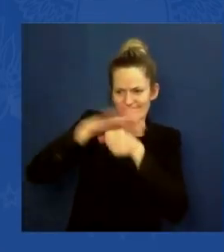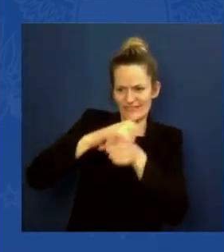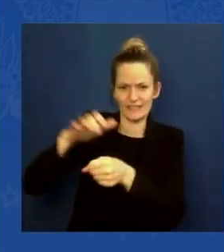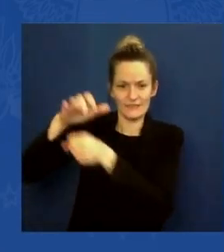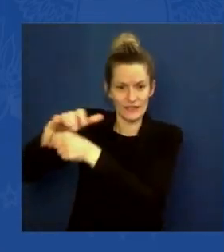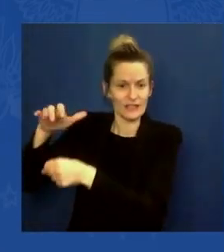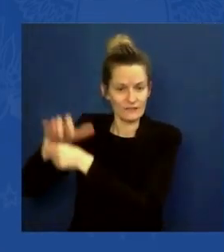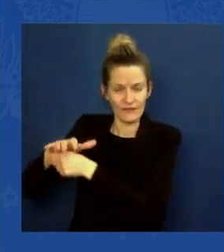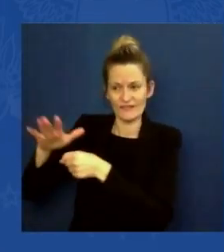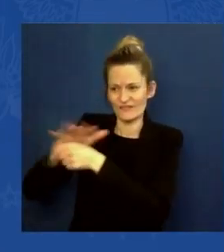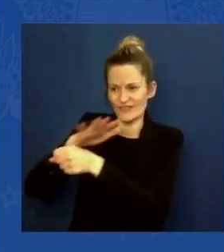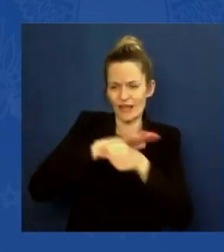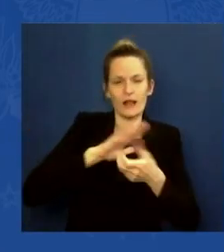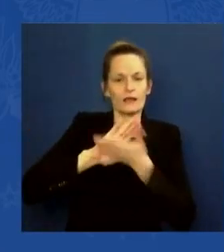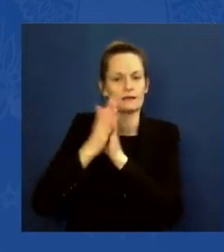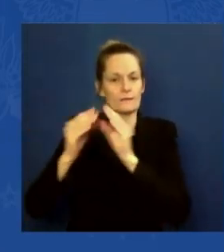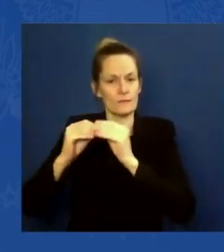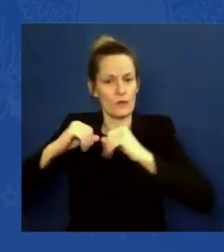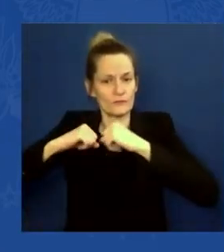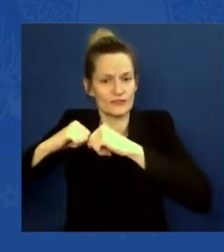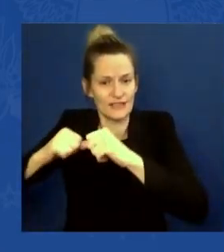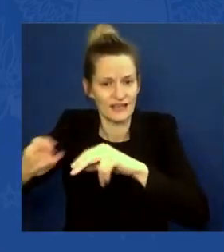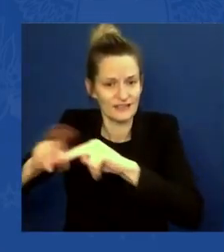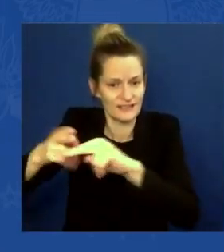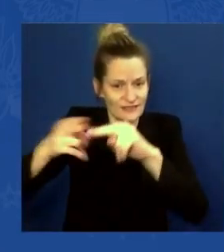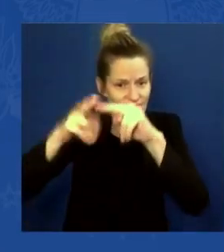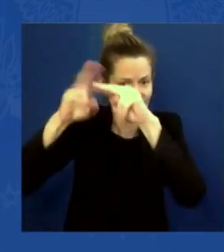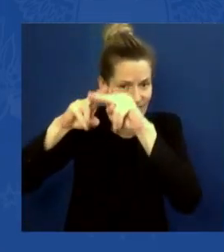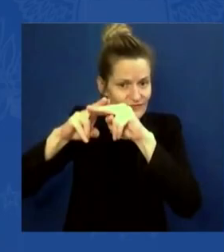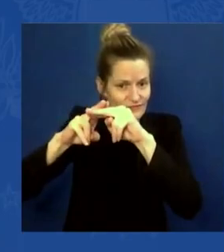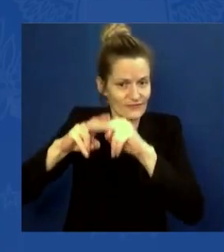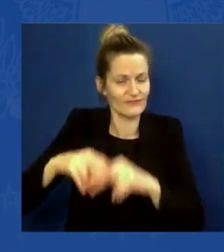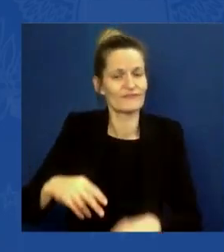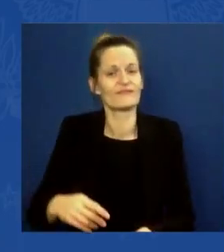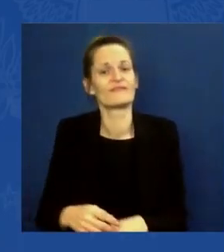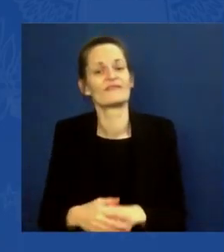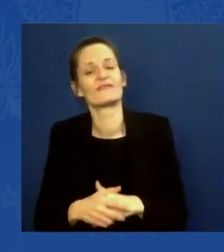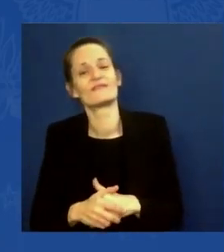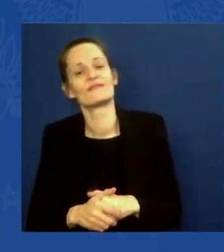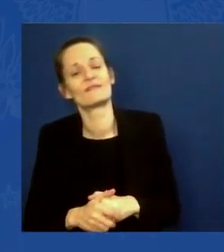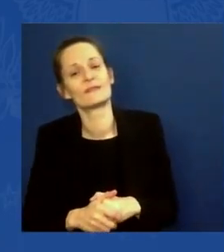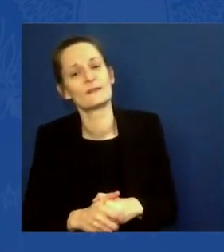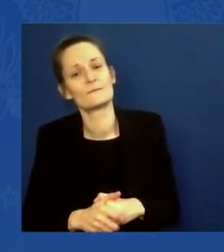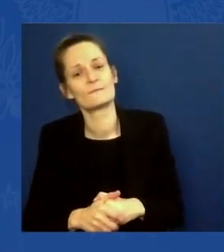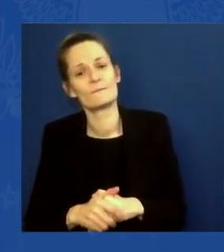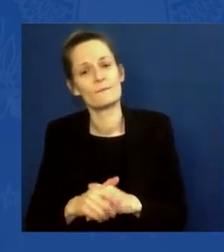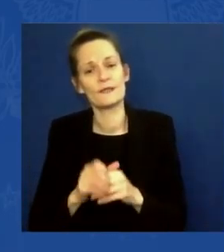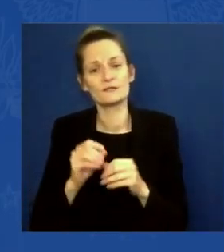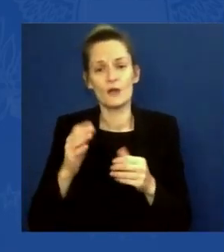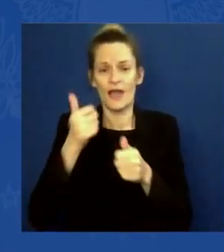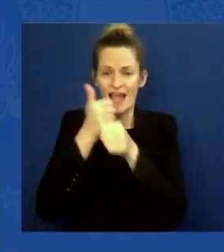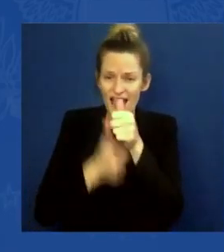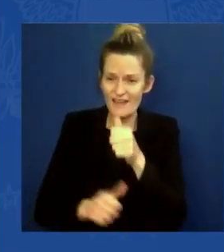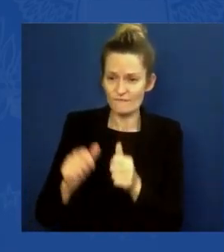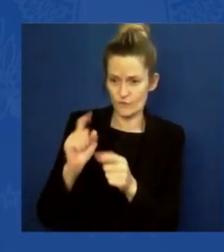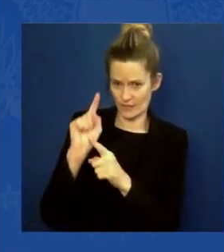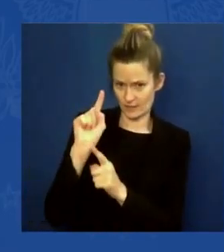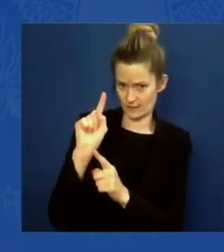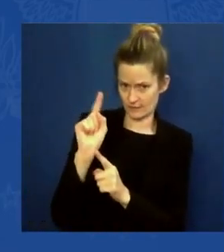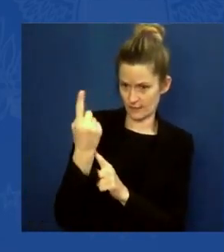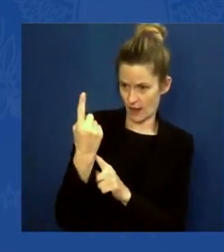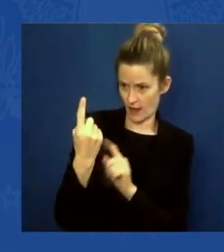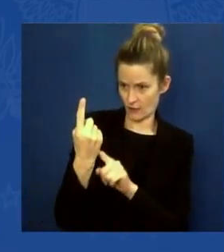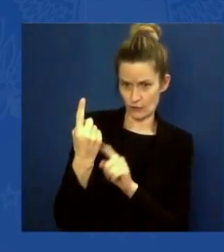resilient to the impacts of climate change. Every dollar we invest to flood-proof a power station,